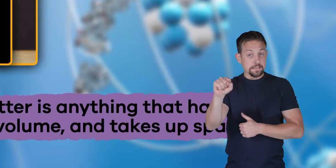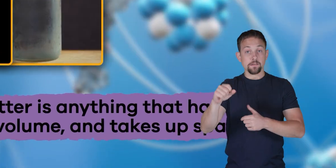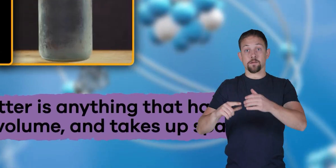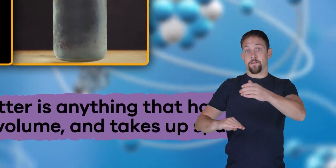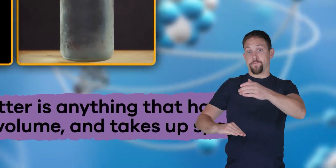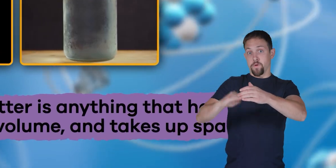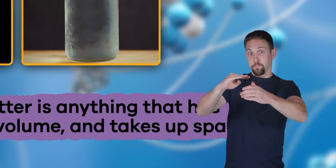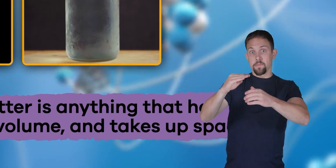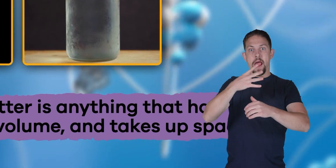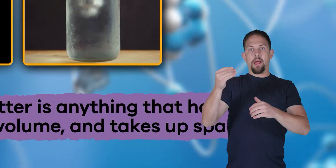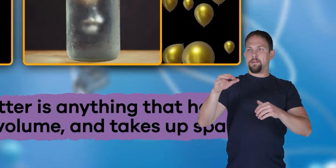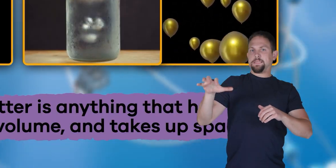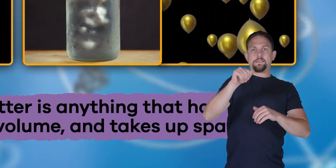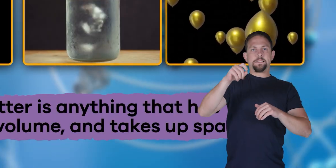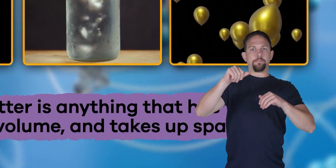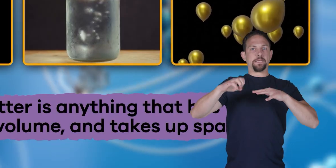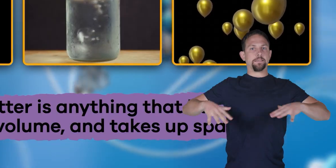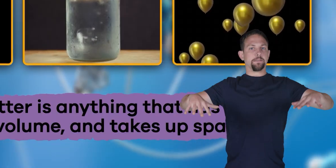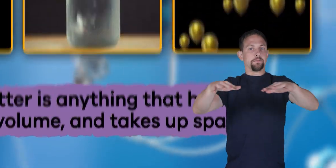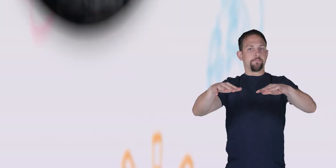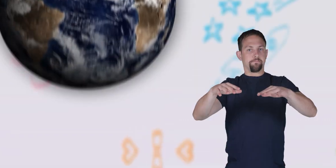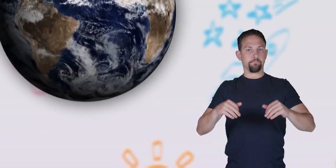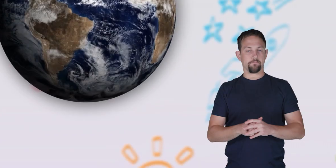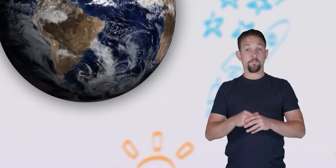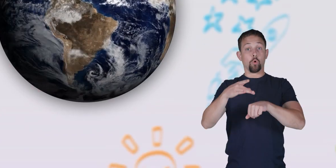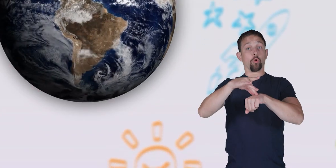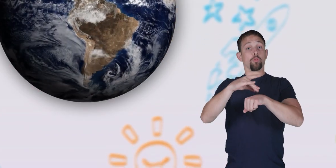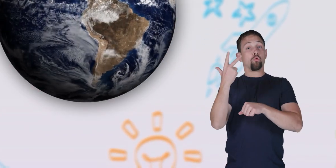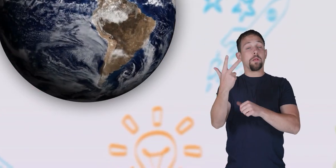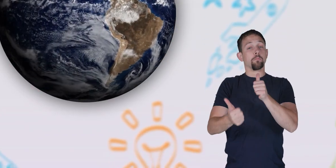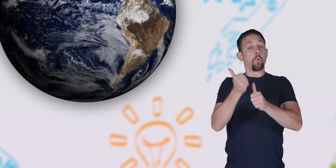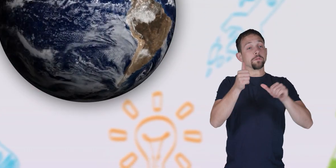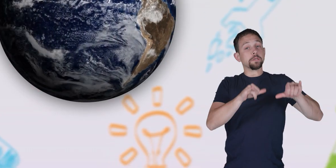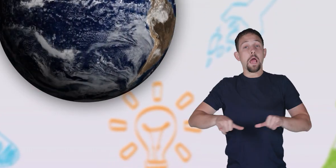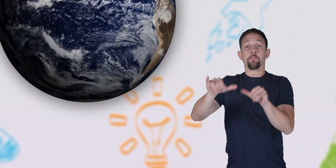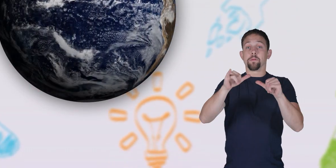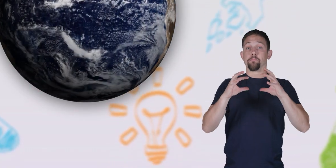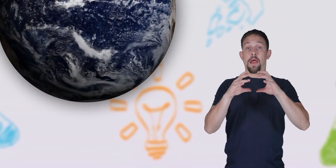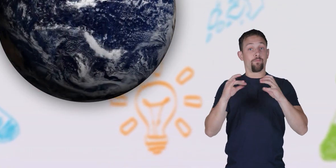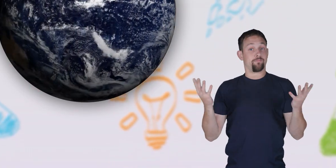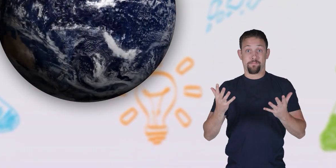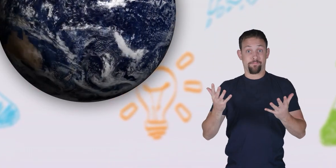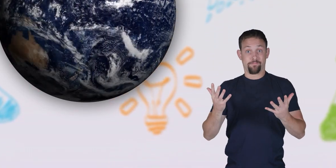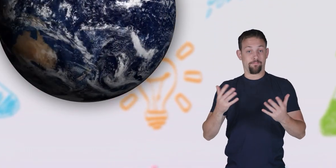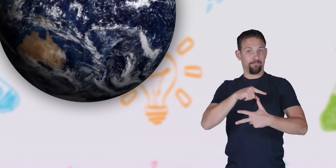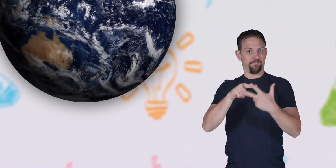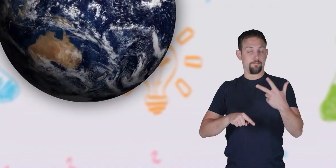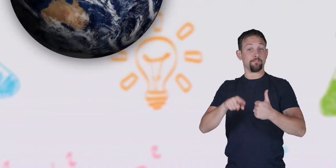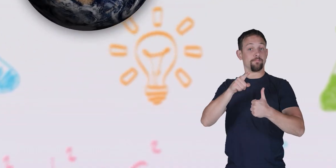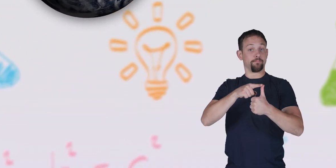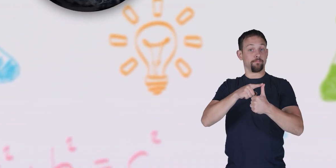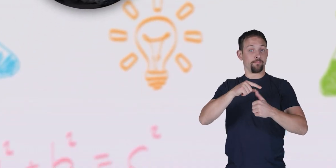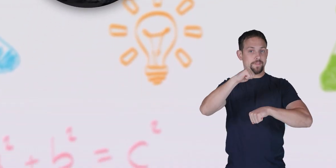volume and takes up space the earth's three most common states of matter are as